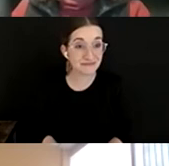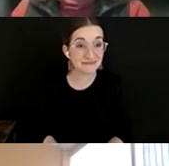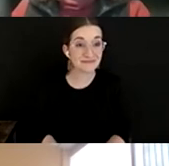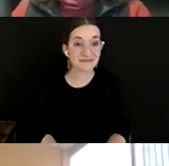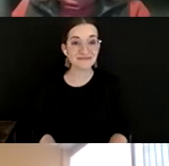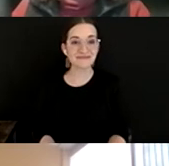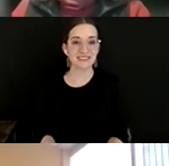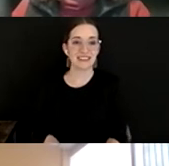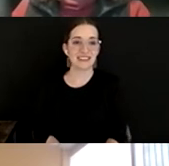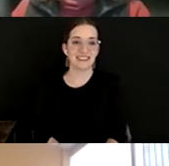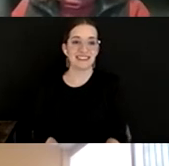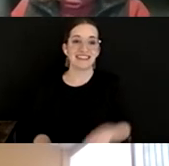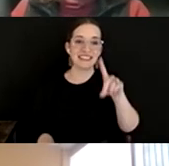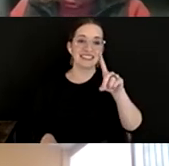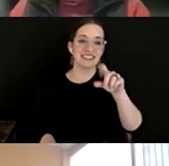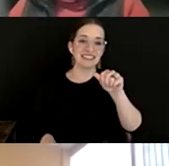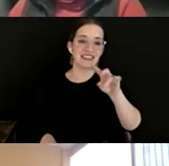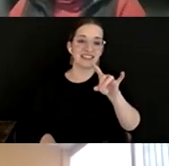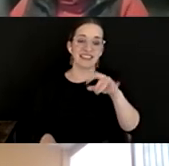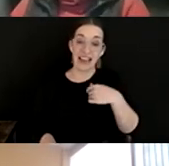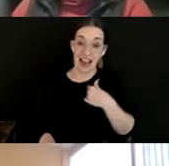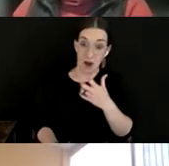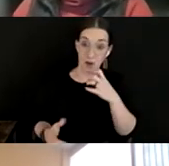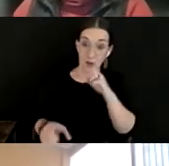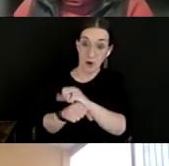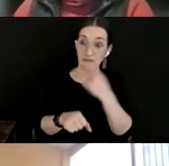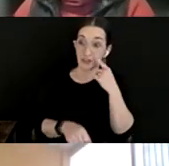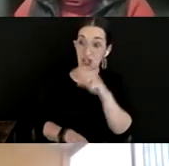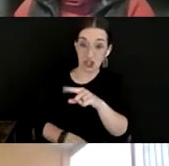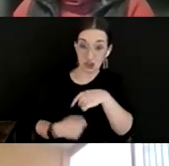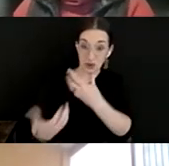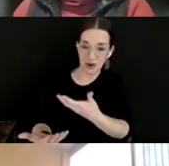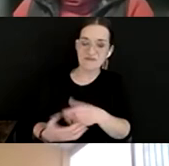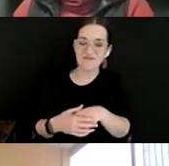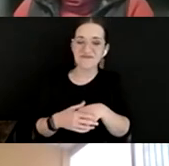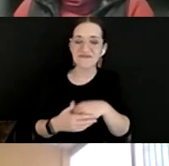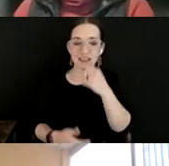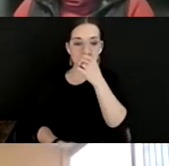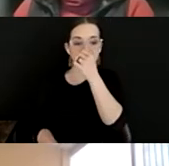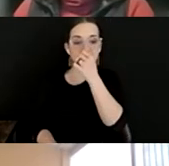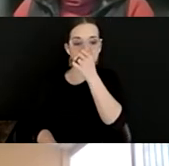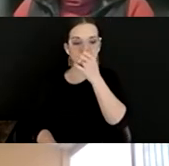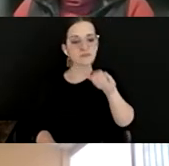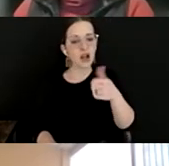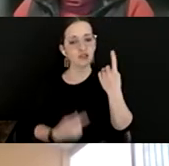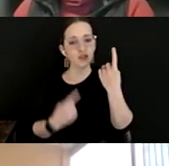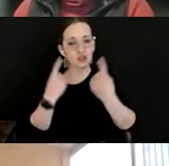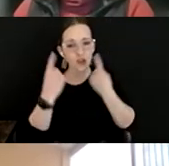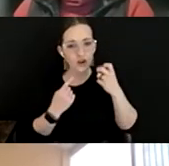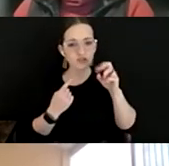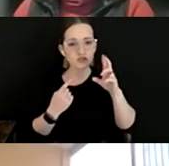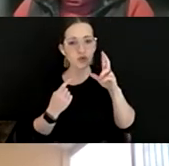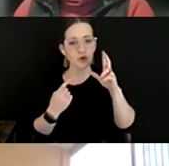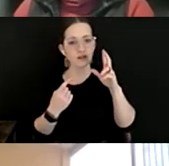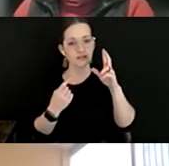I want to work for you. Other thoughts or observations of how we ve changed with our current or returning staff.